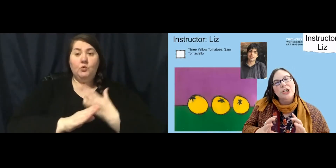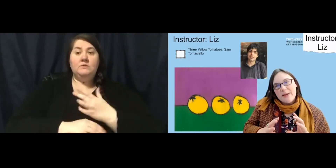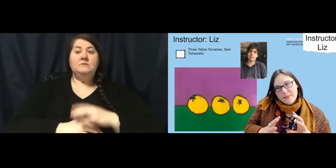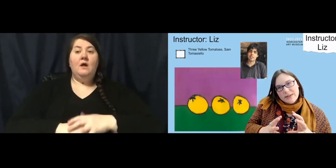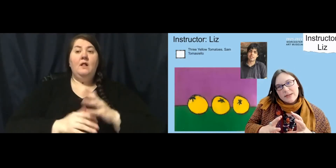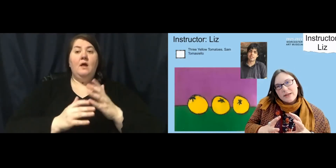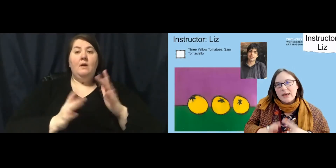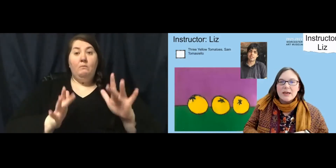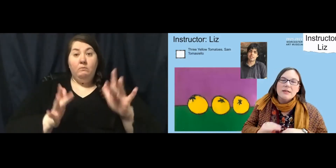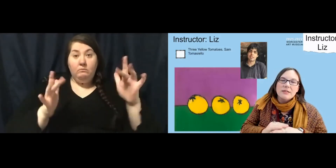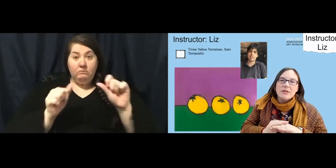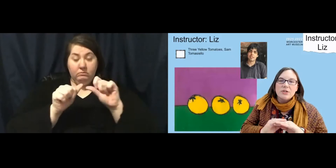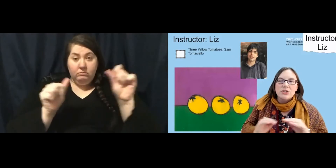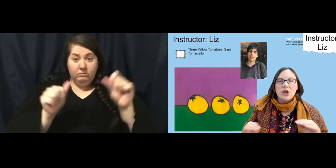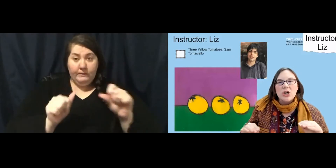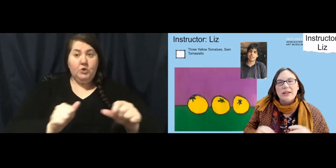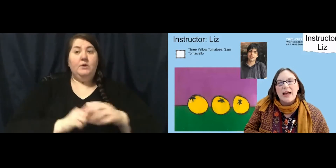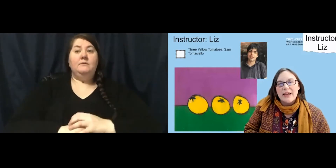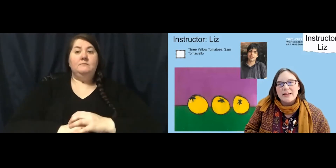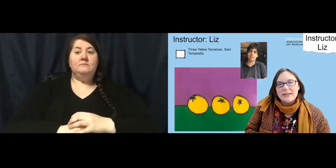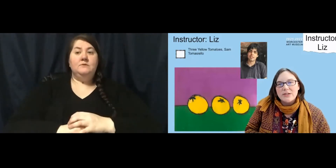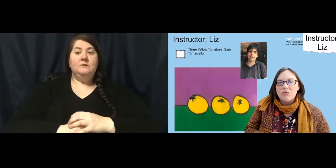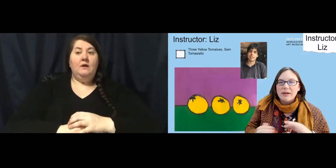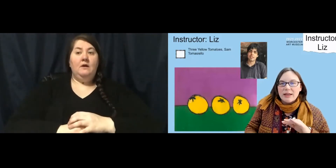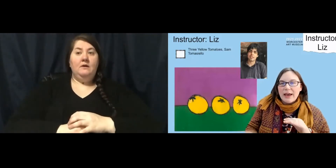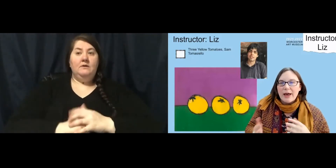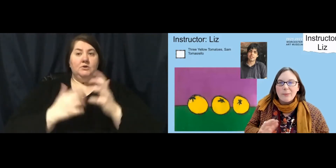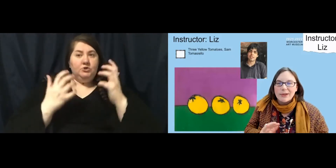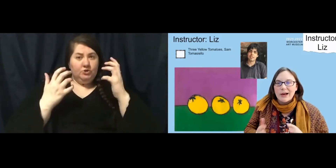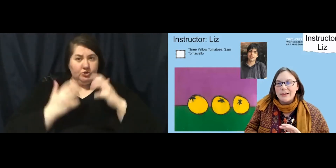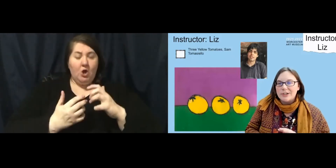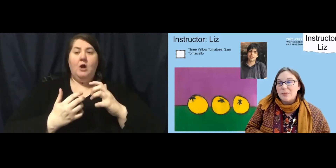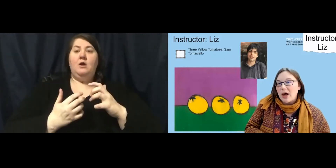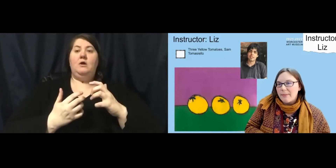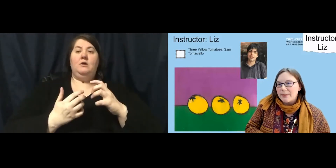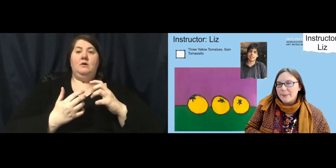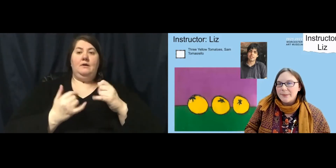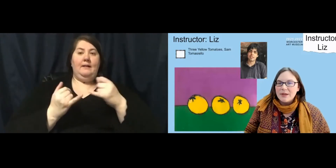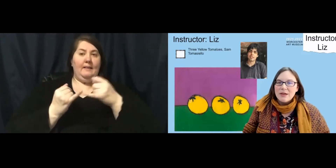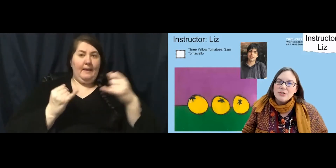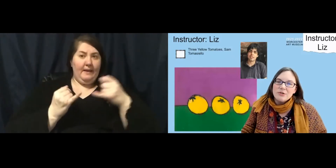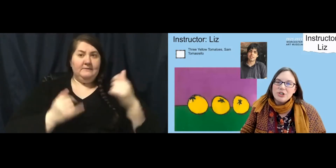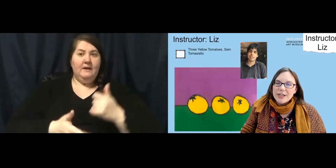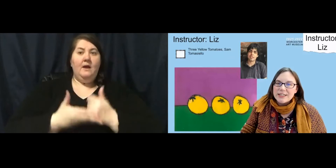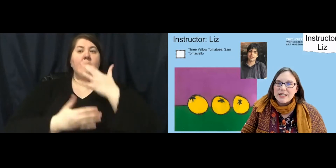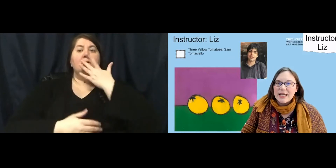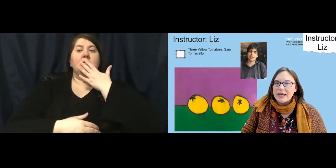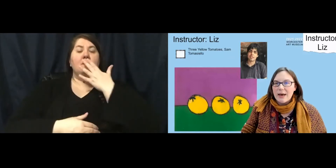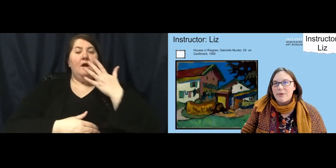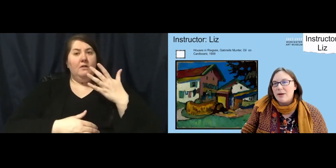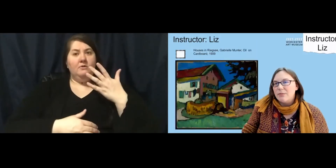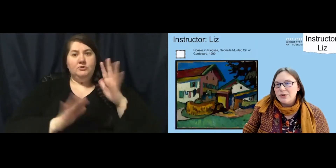shapes and those dark lines to really help the colors pop. So just